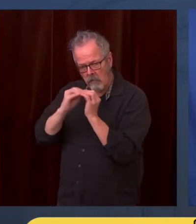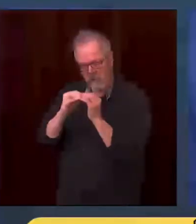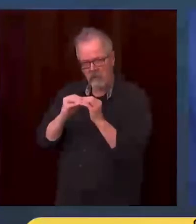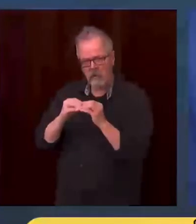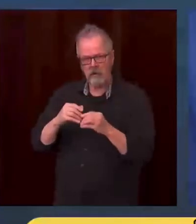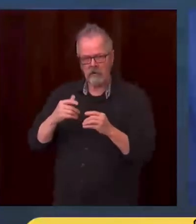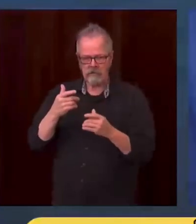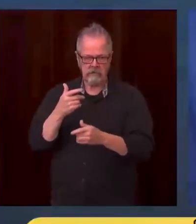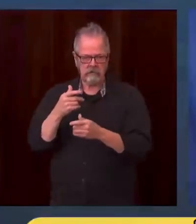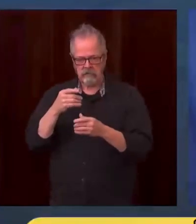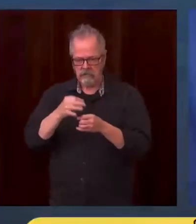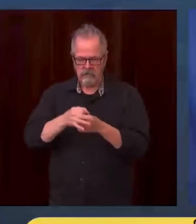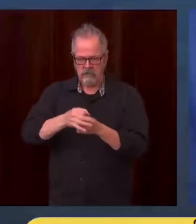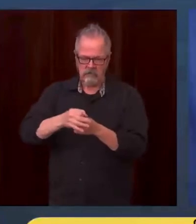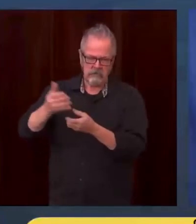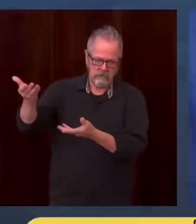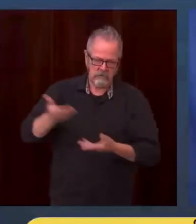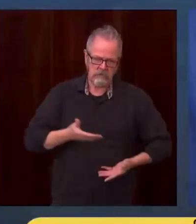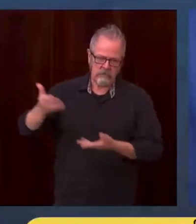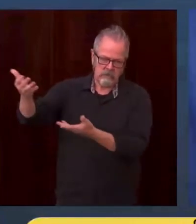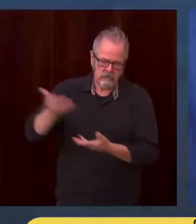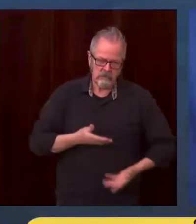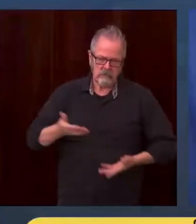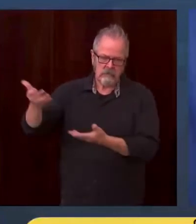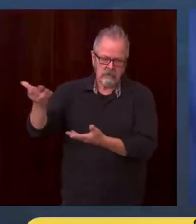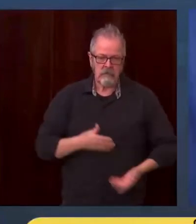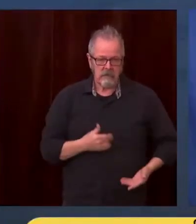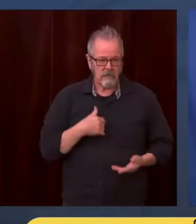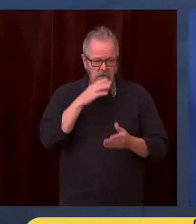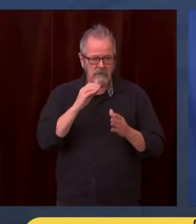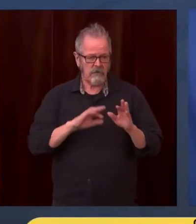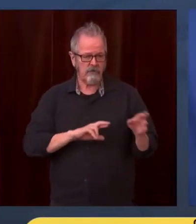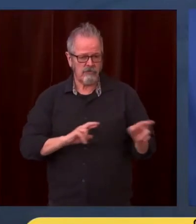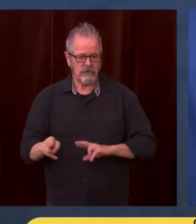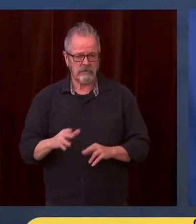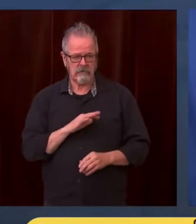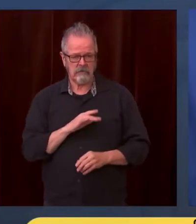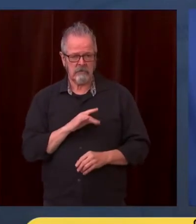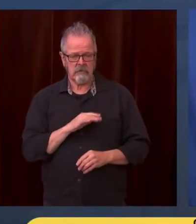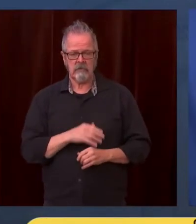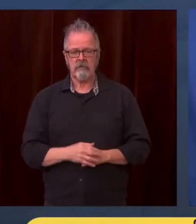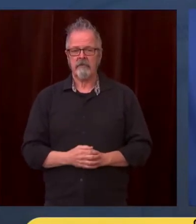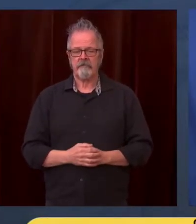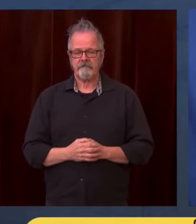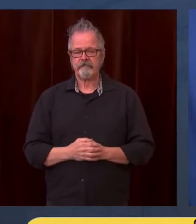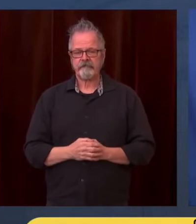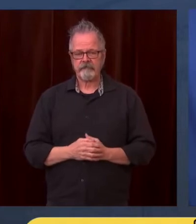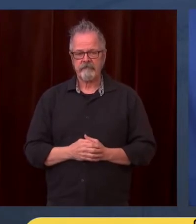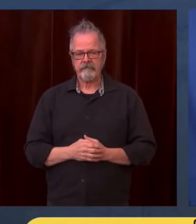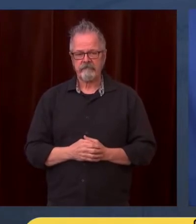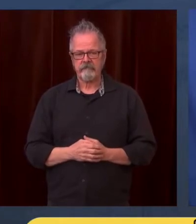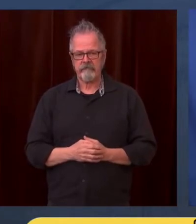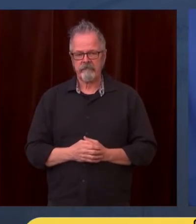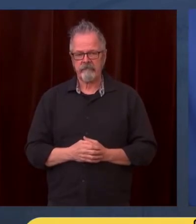booster. We think that's really good news. There may be, may take a little work because of the amazing demand for the booster right now.